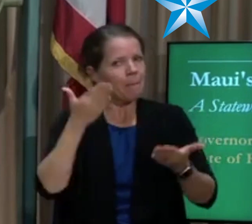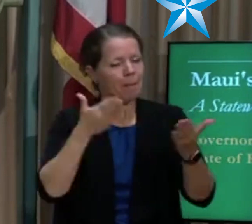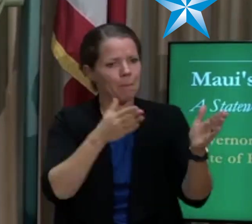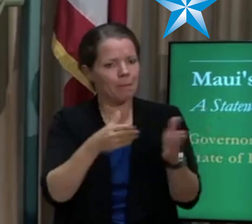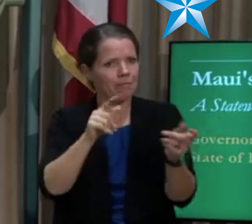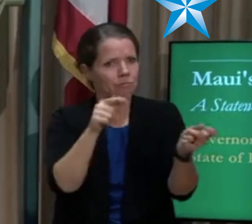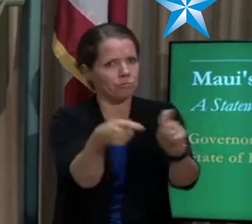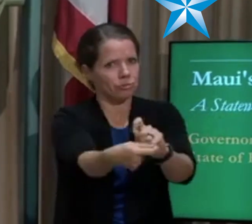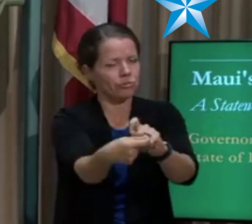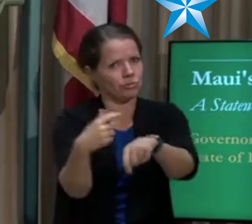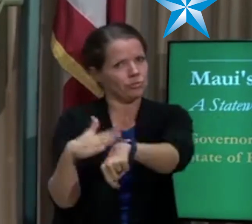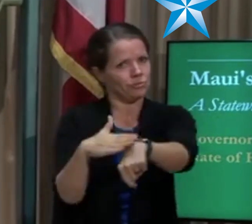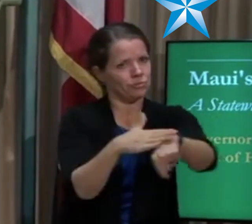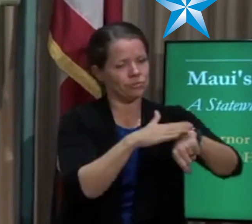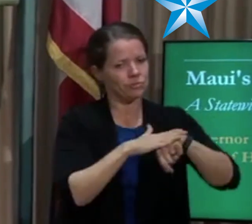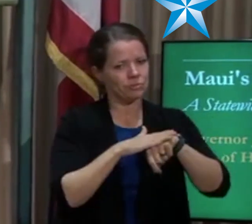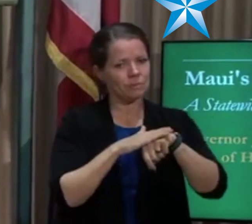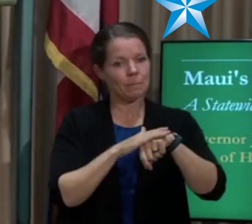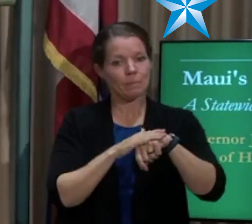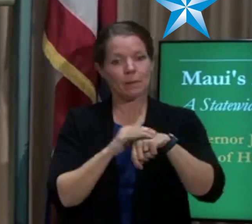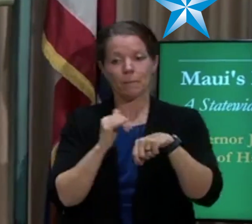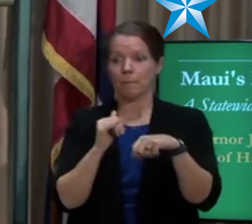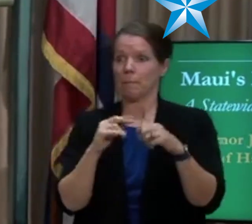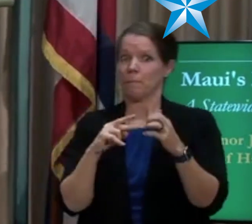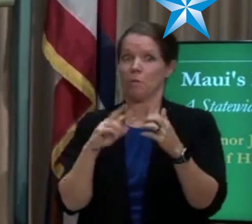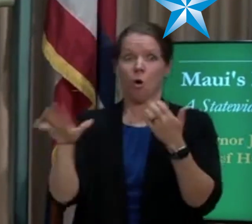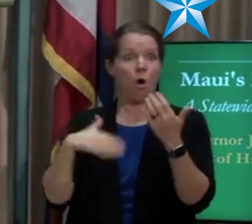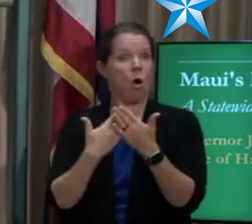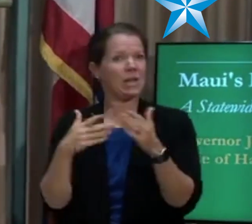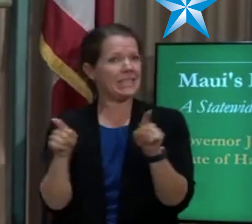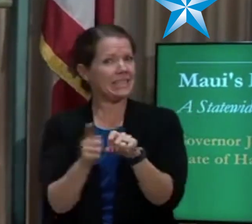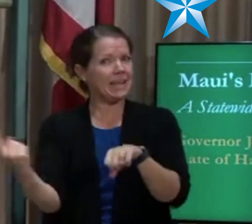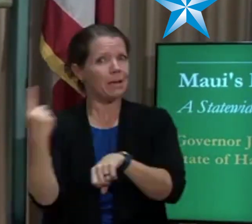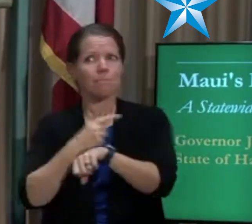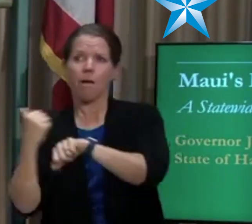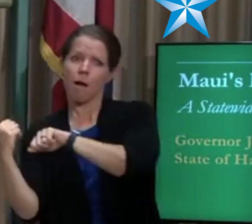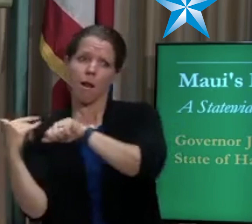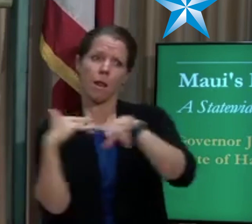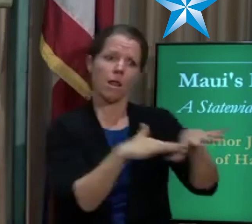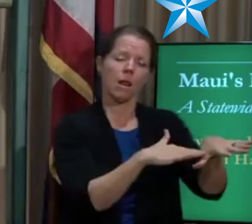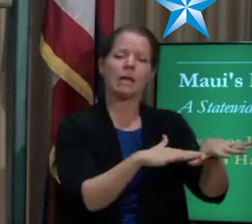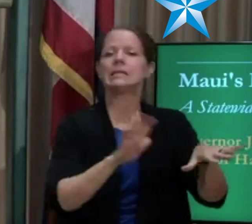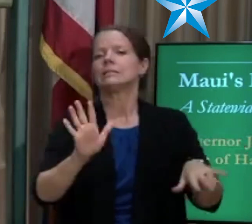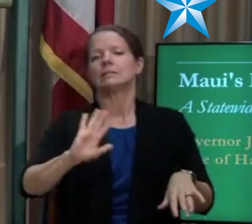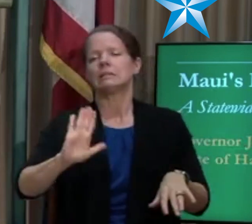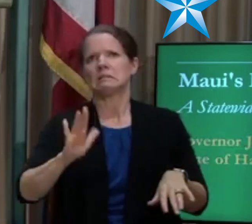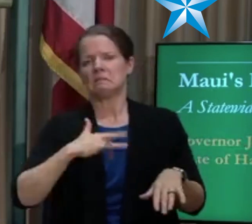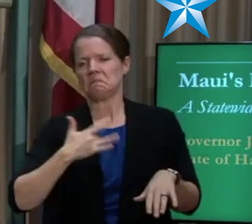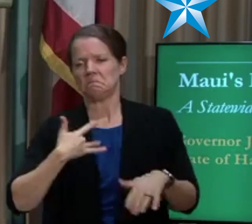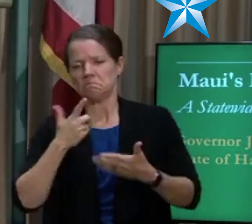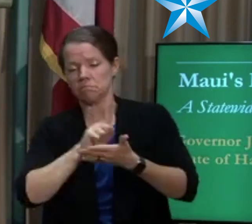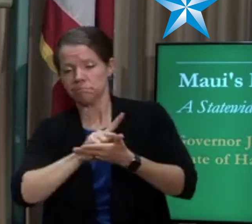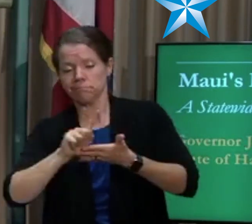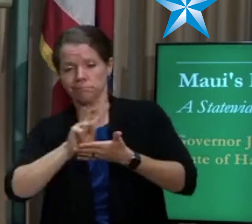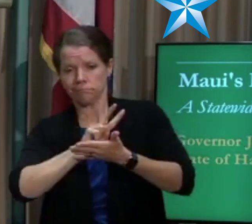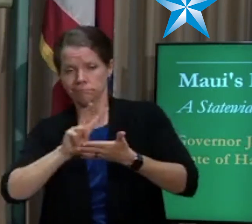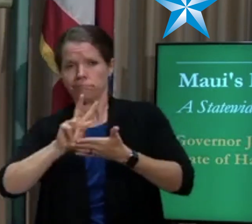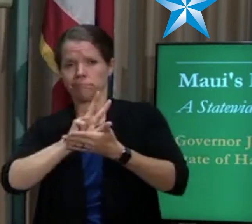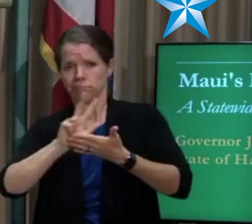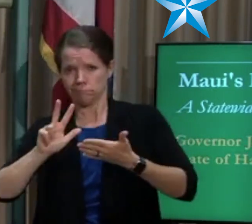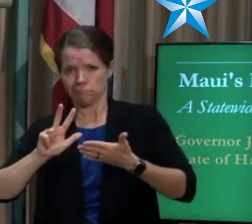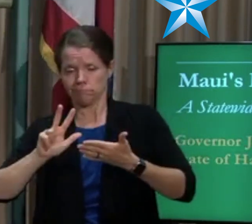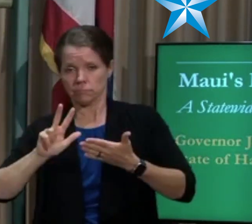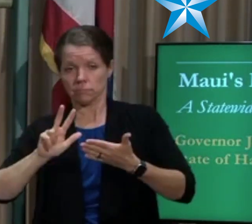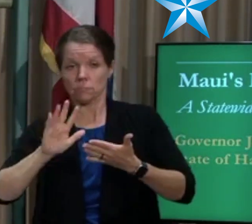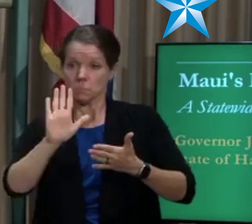I think it's going to take several weeks, at least, for them to get through. Given the pace at which the EPA has gone